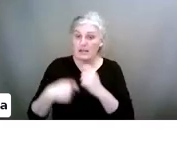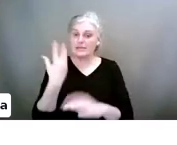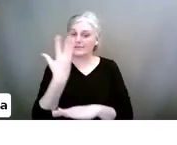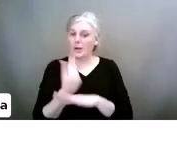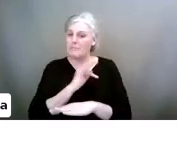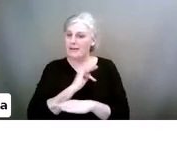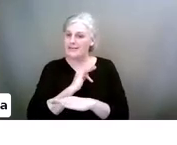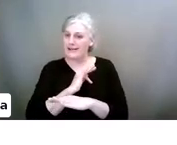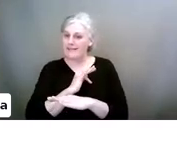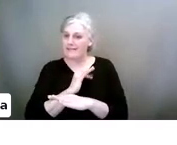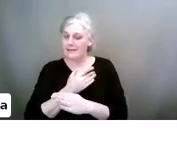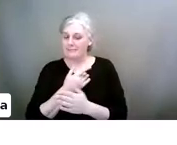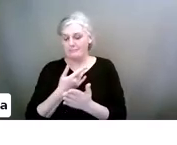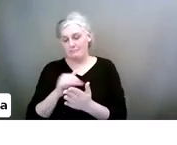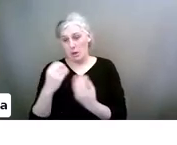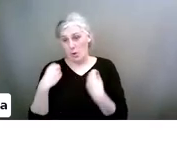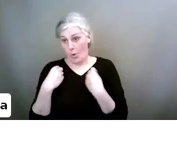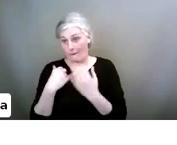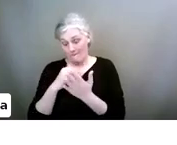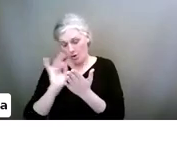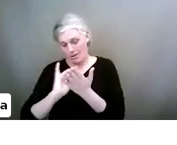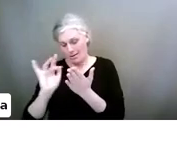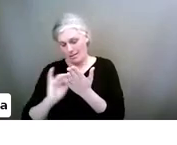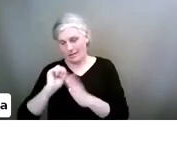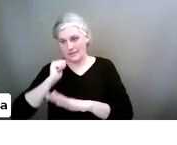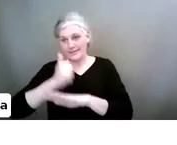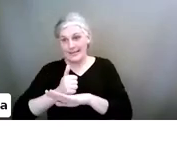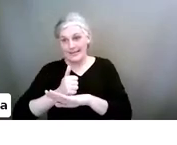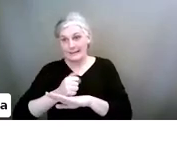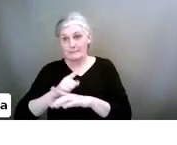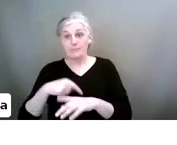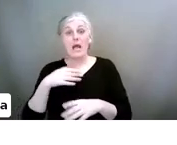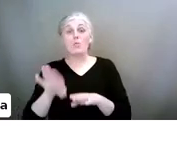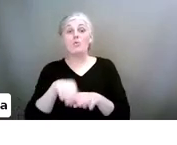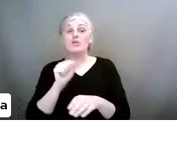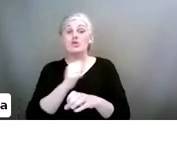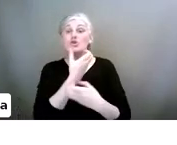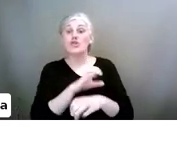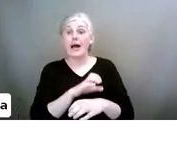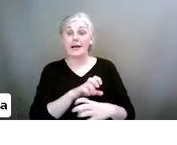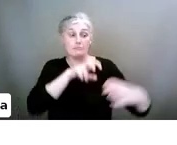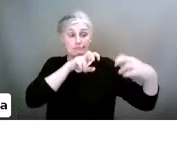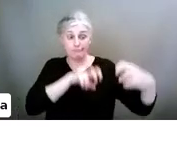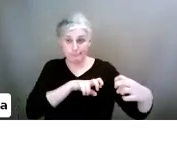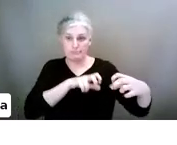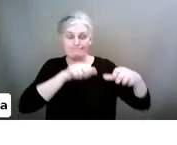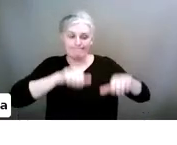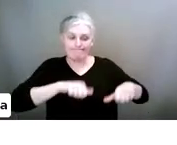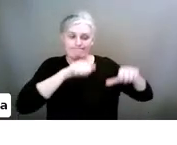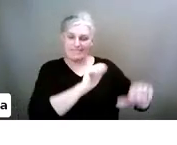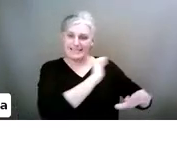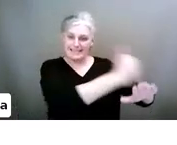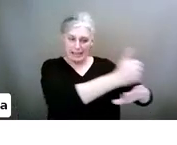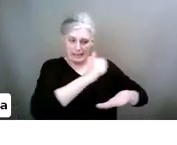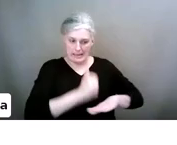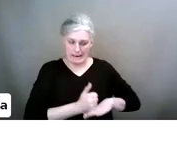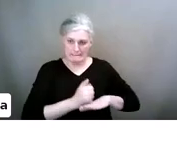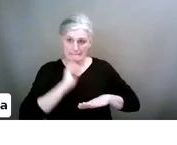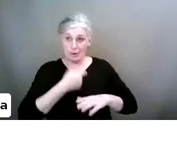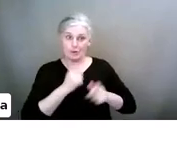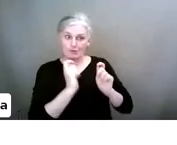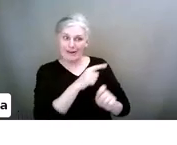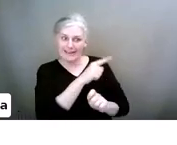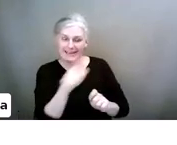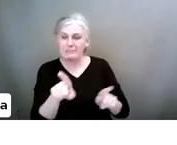and go straight into settings and set it up with them doing all of this stuff because you're training them as well as learning